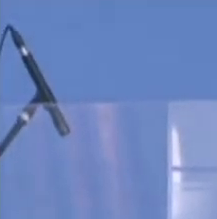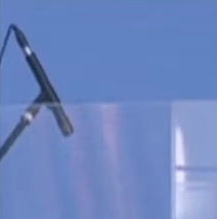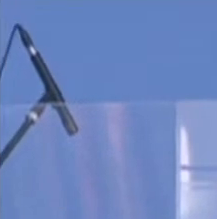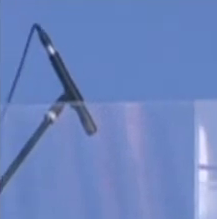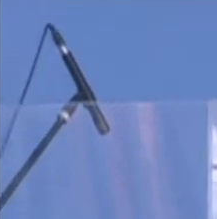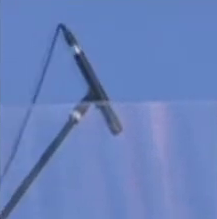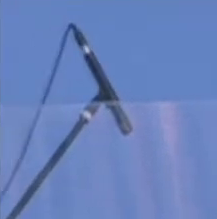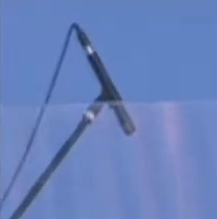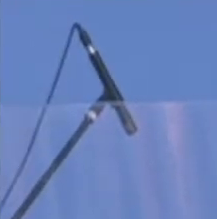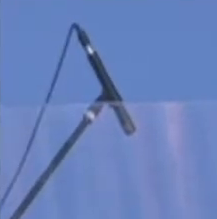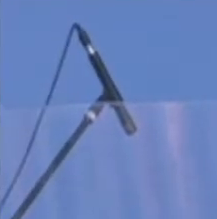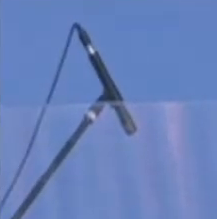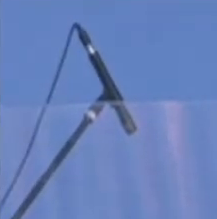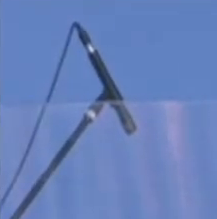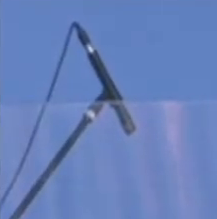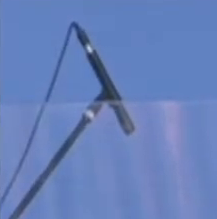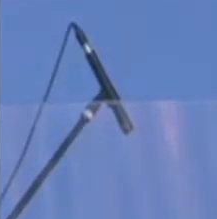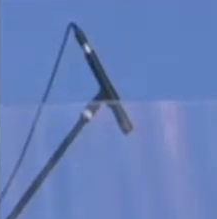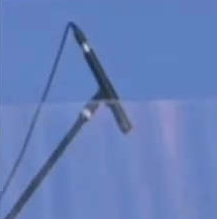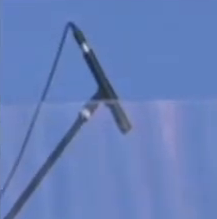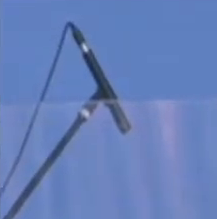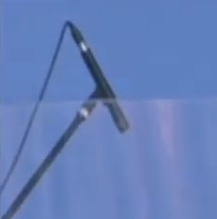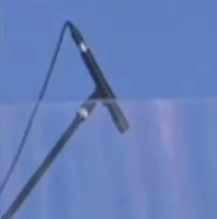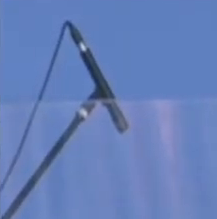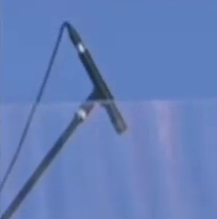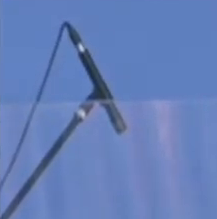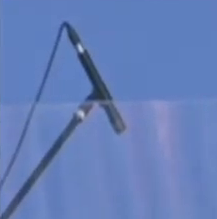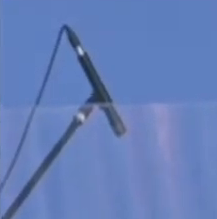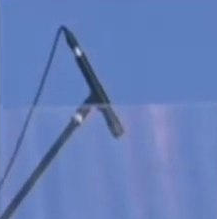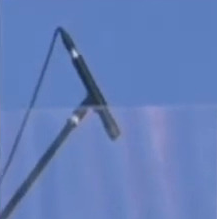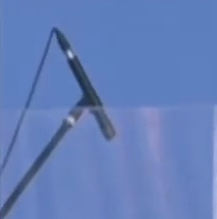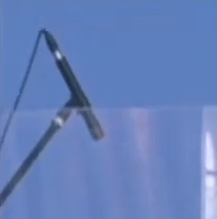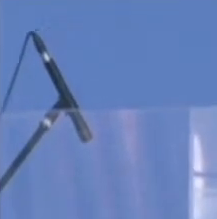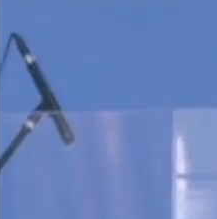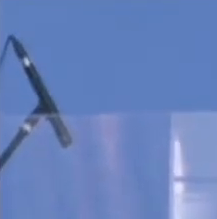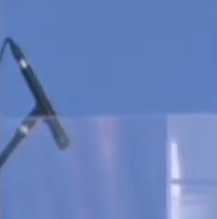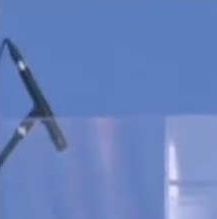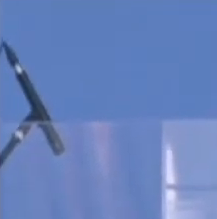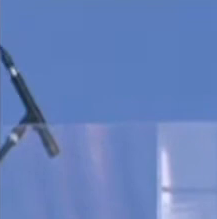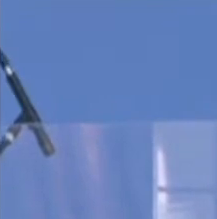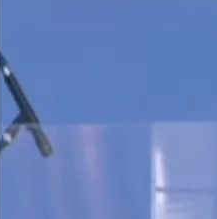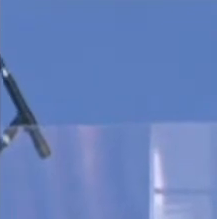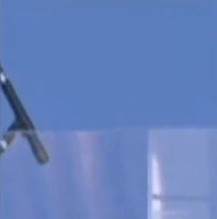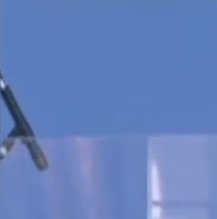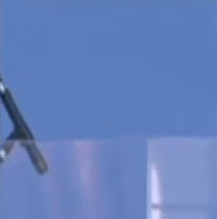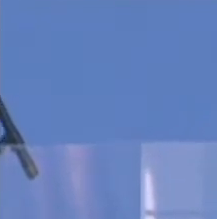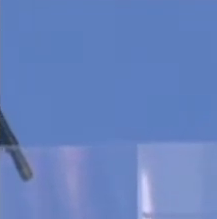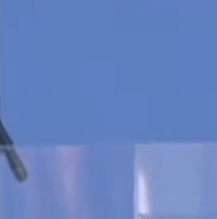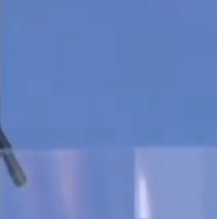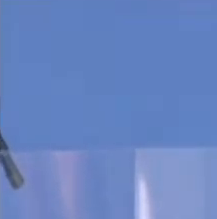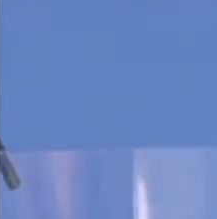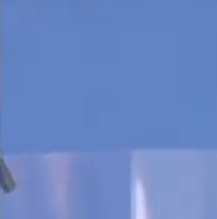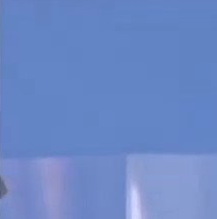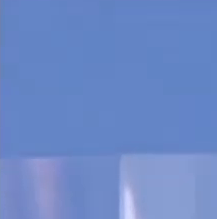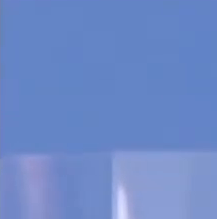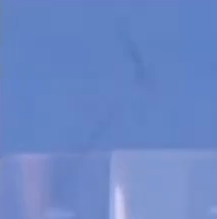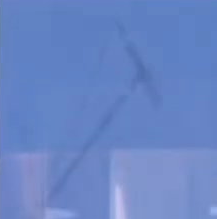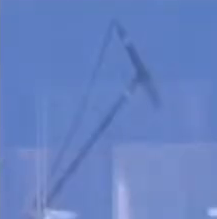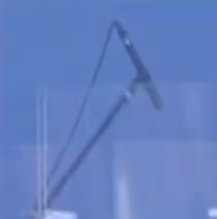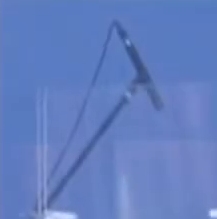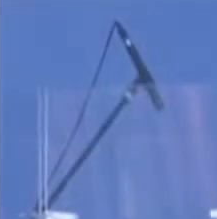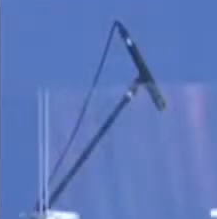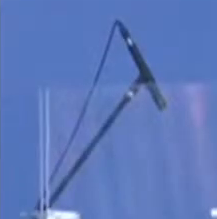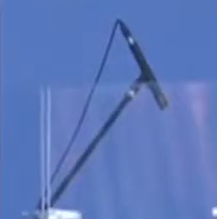In the beginning was the words. And the word was with God, and the word was God.